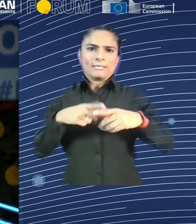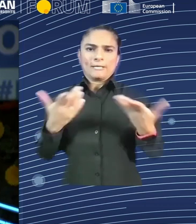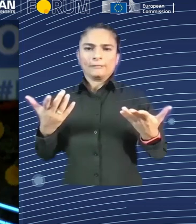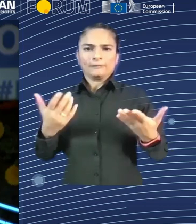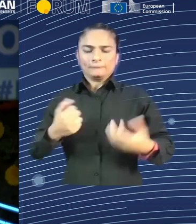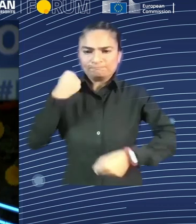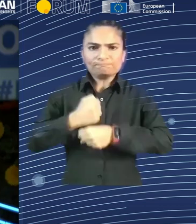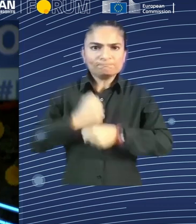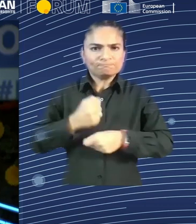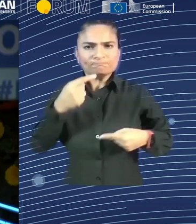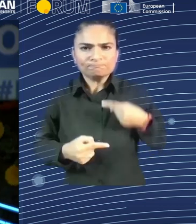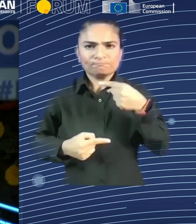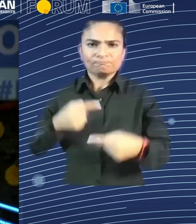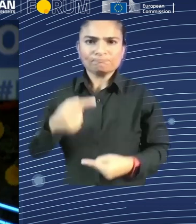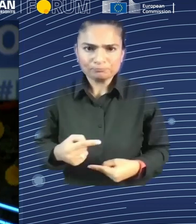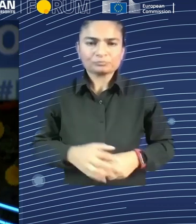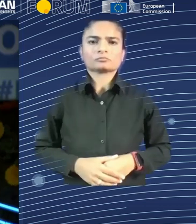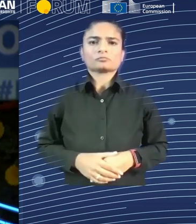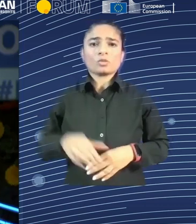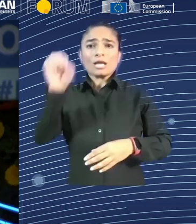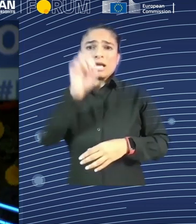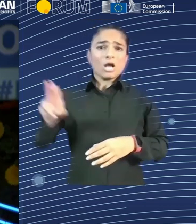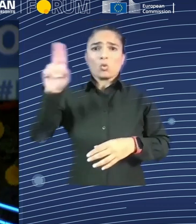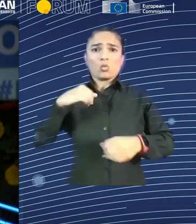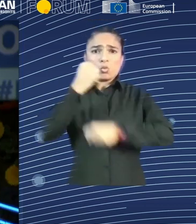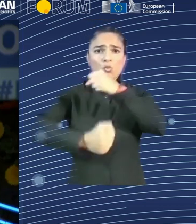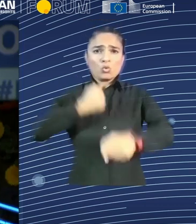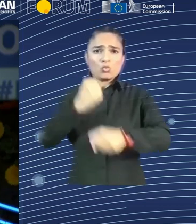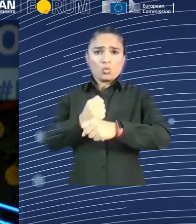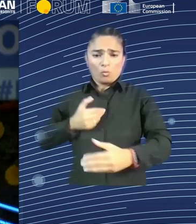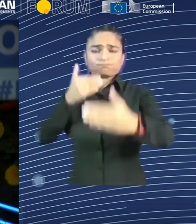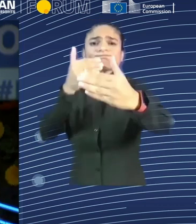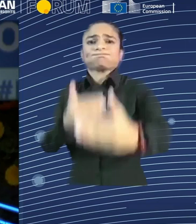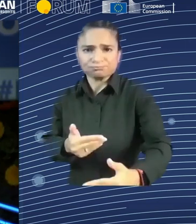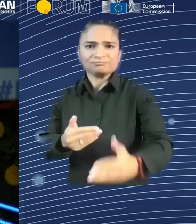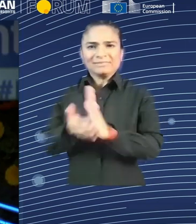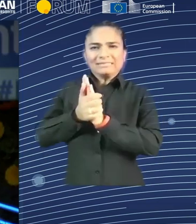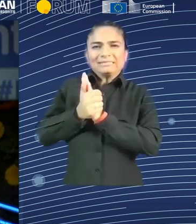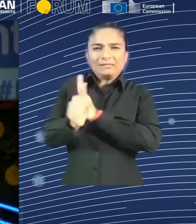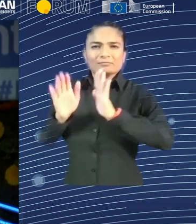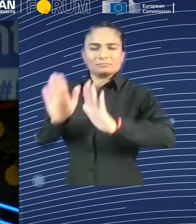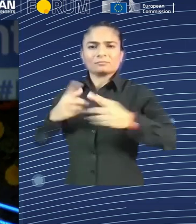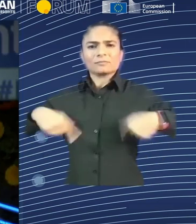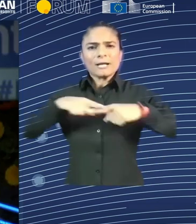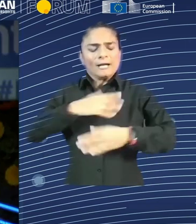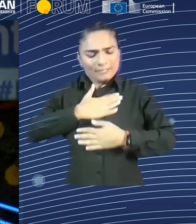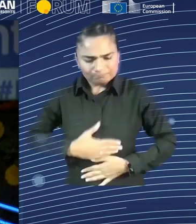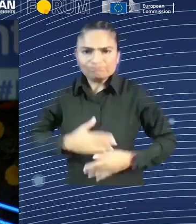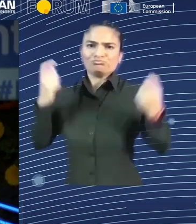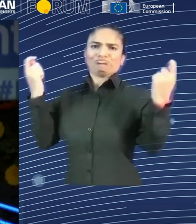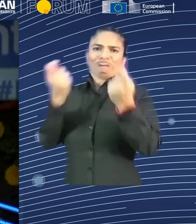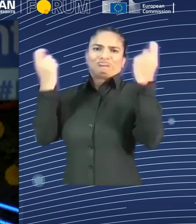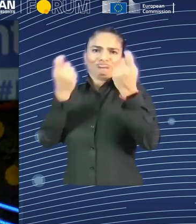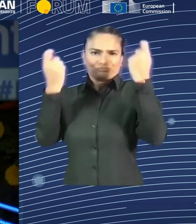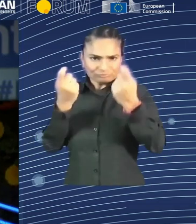until May next year. And as mentioned already here, it's in the middle of the negotiations of the AI Act and